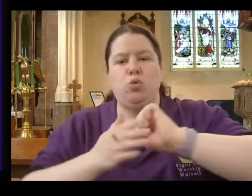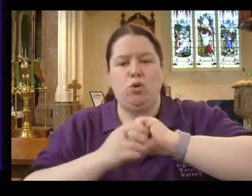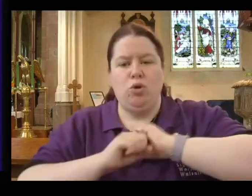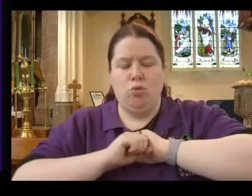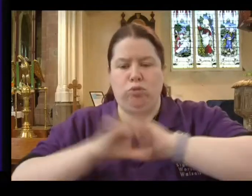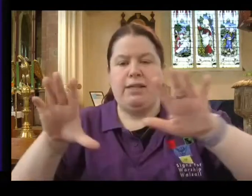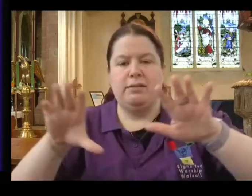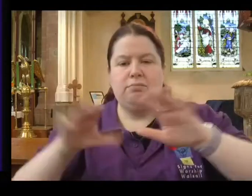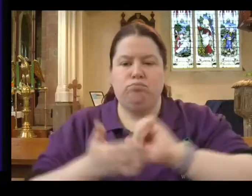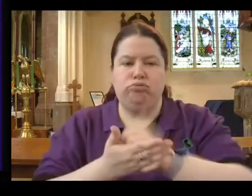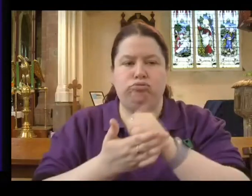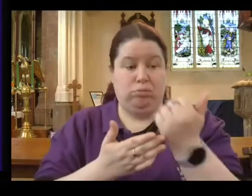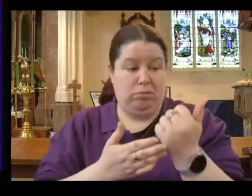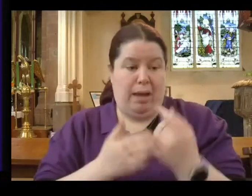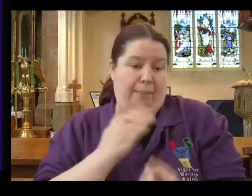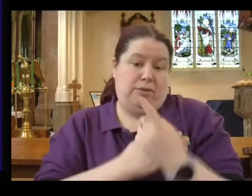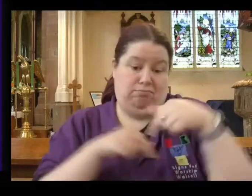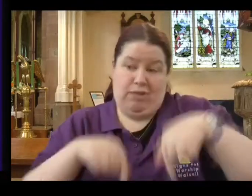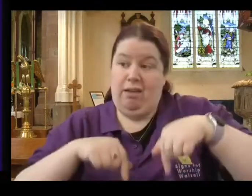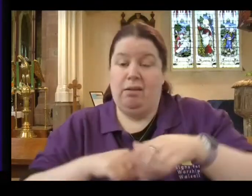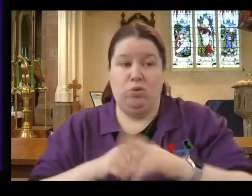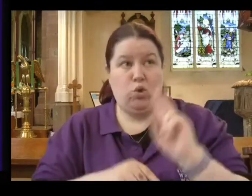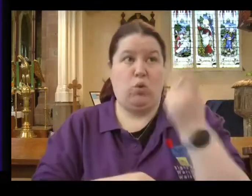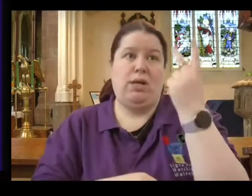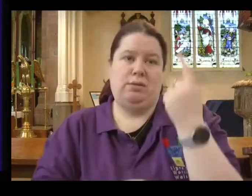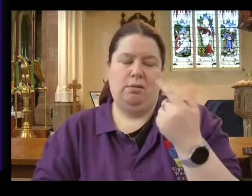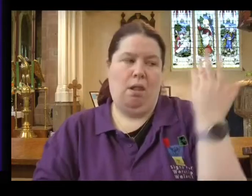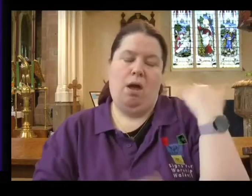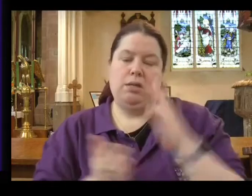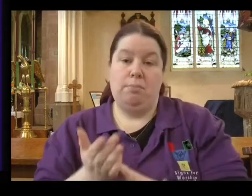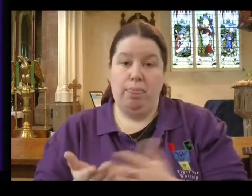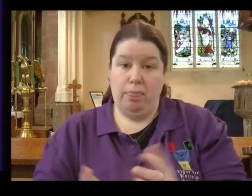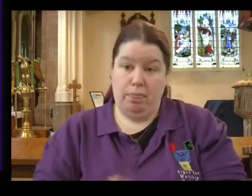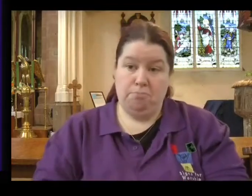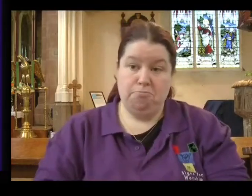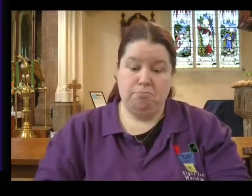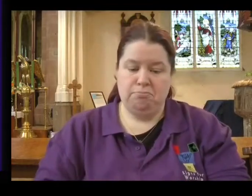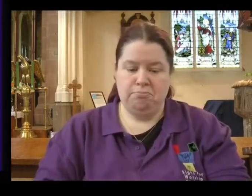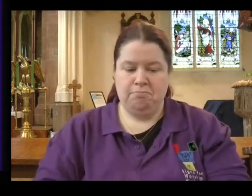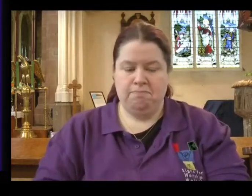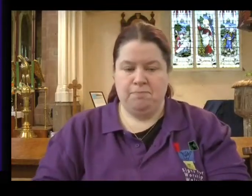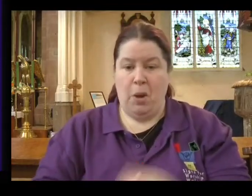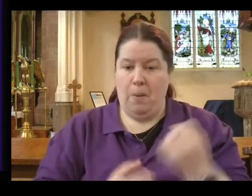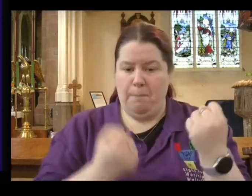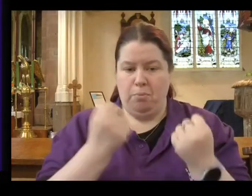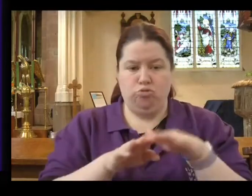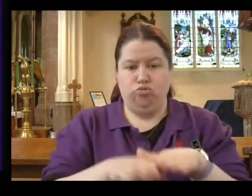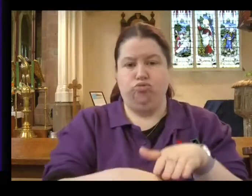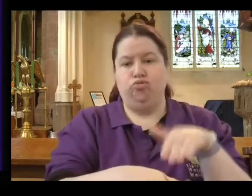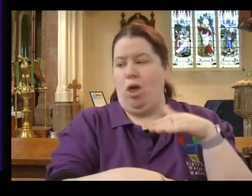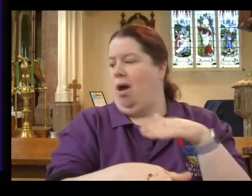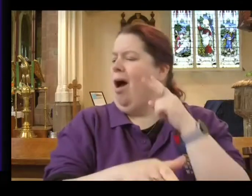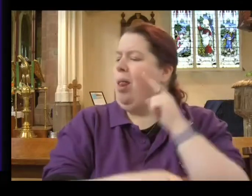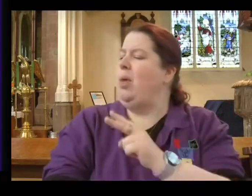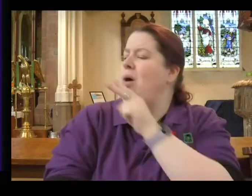us twice in the last month. As people drive past the church on Sunday morning, its car park is full to